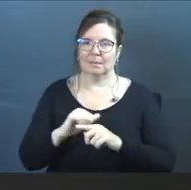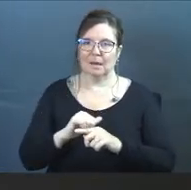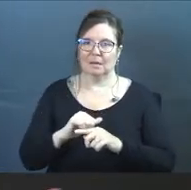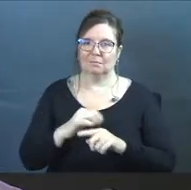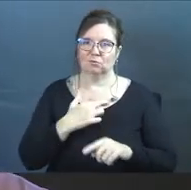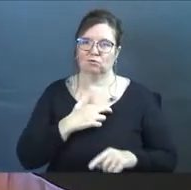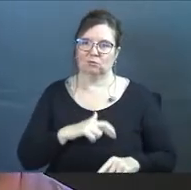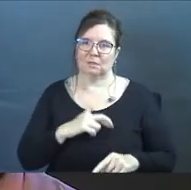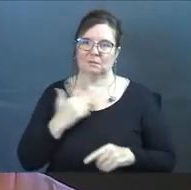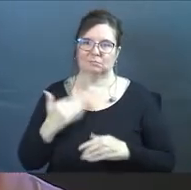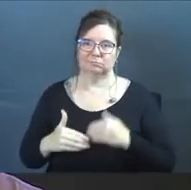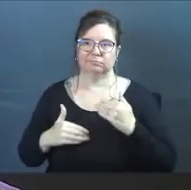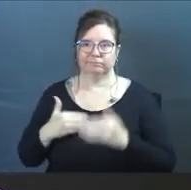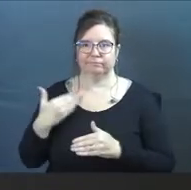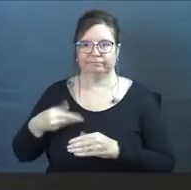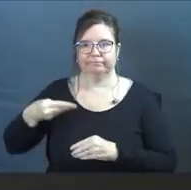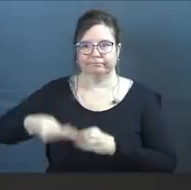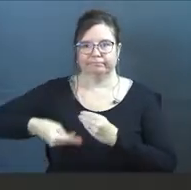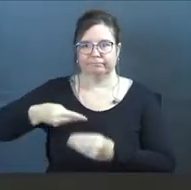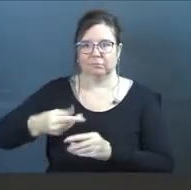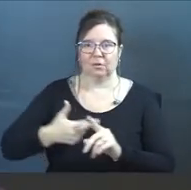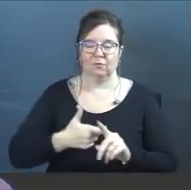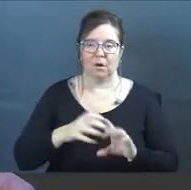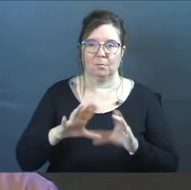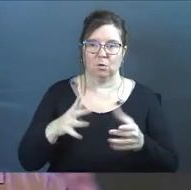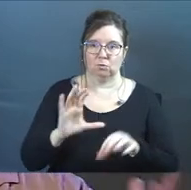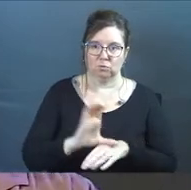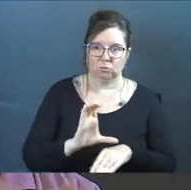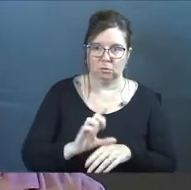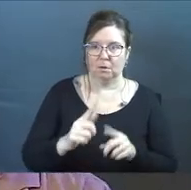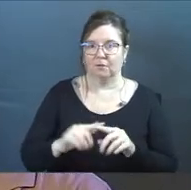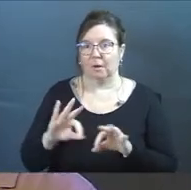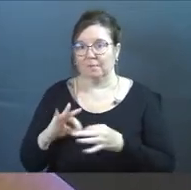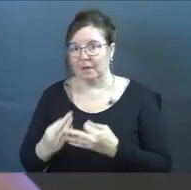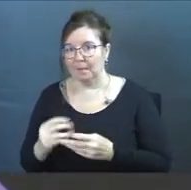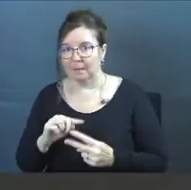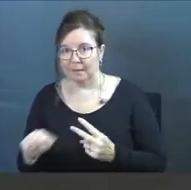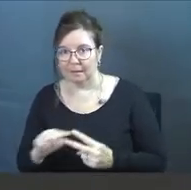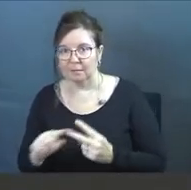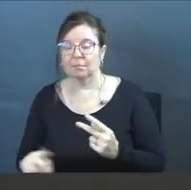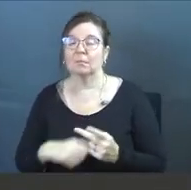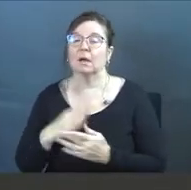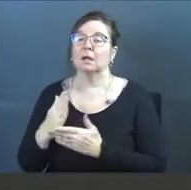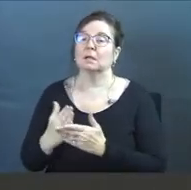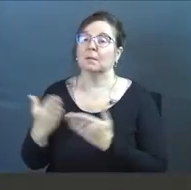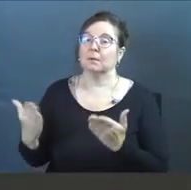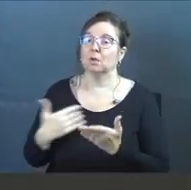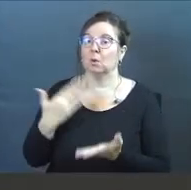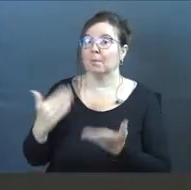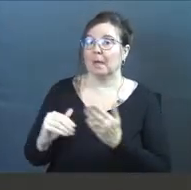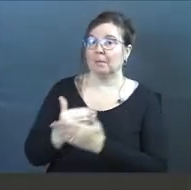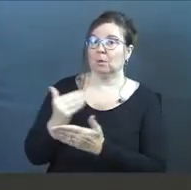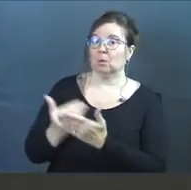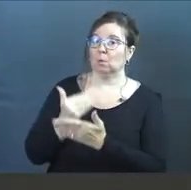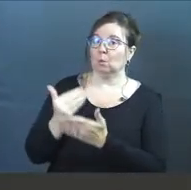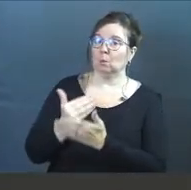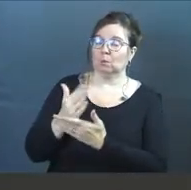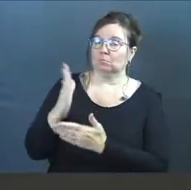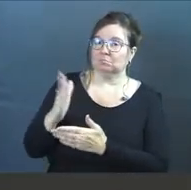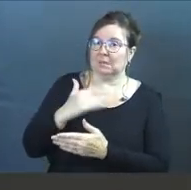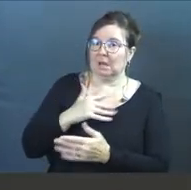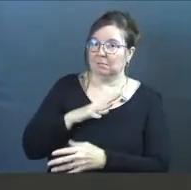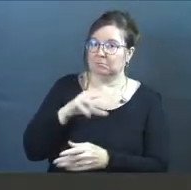formations that you have been passed down to you, whether from your denomination, whether from family. And then there's some of you in here, you're maybe new to the faith.